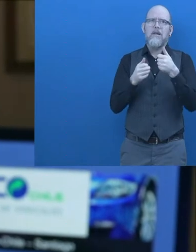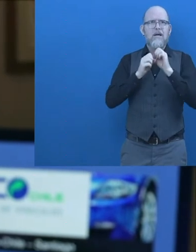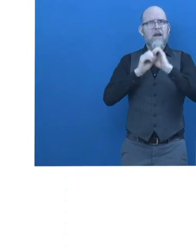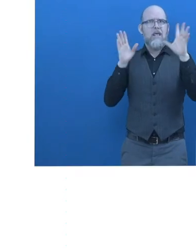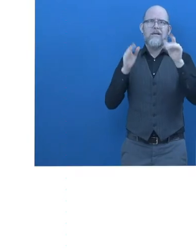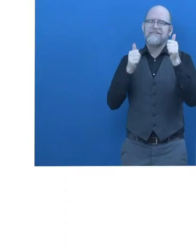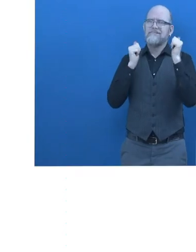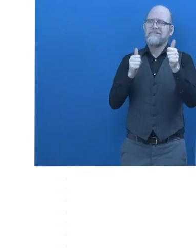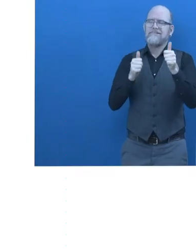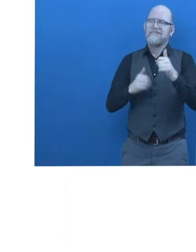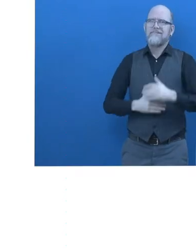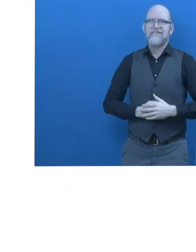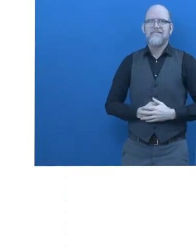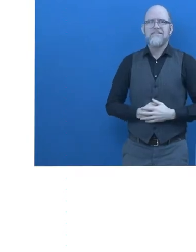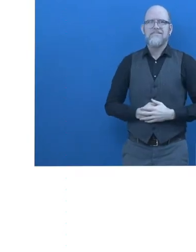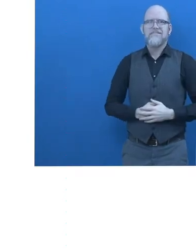project.